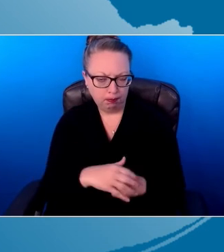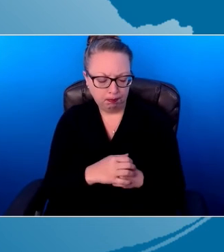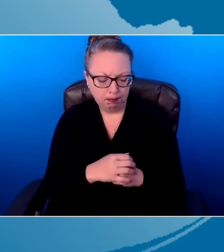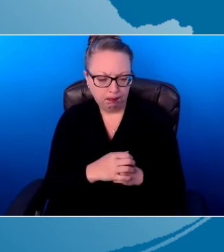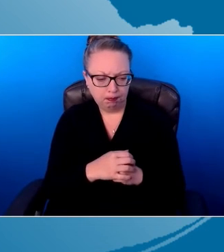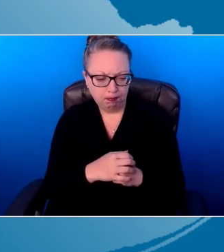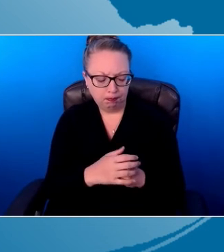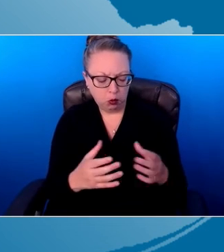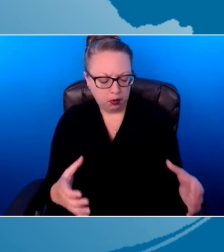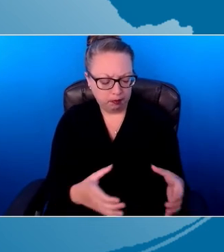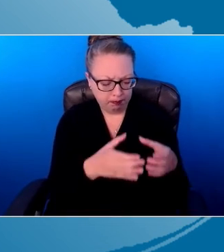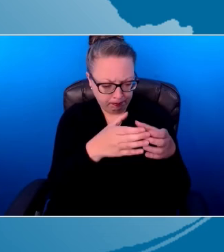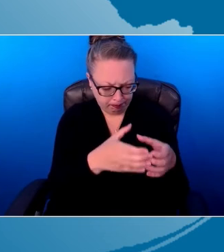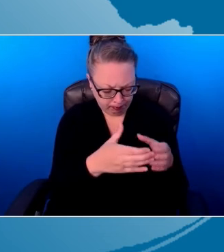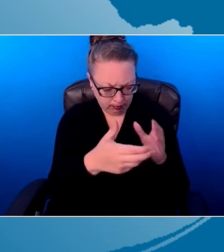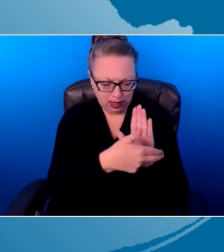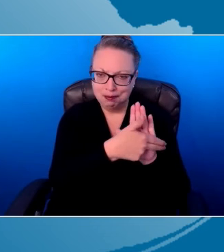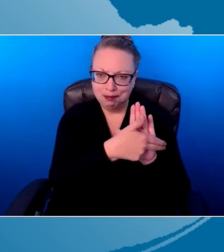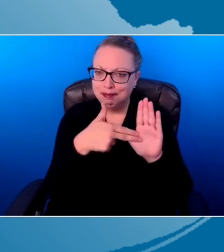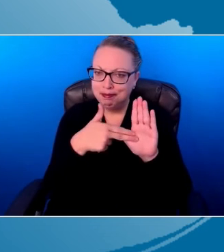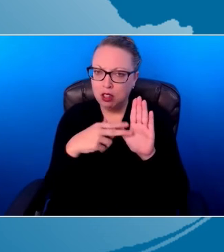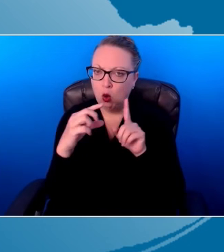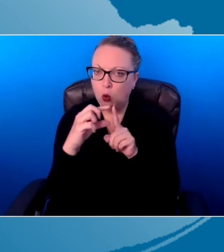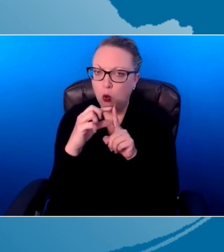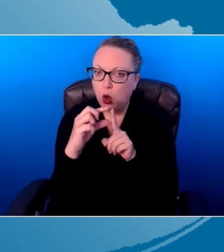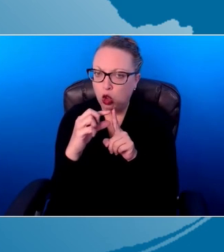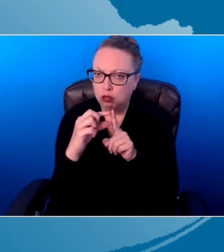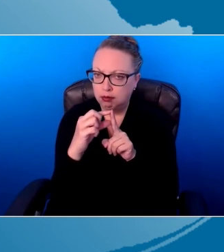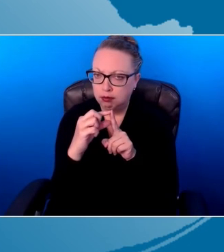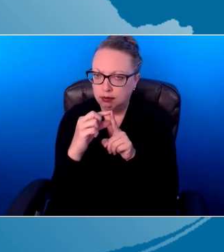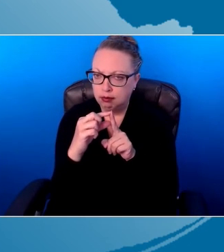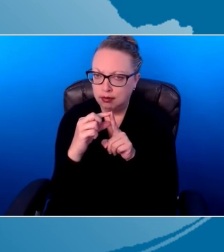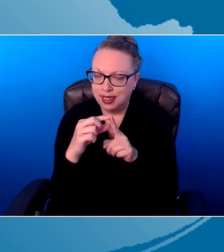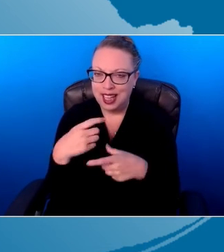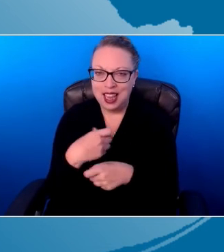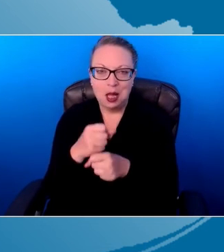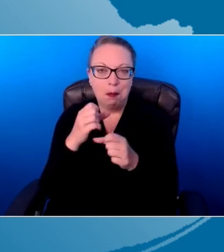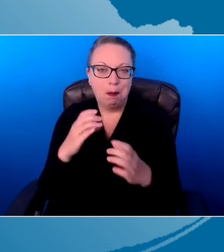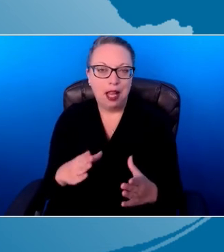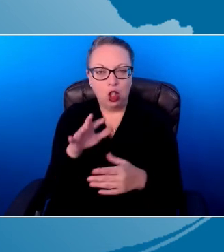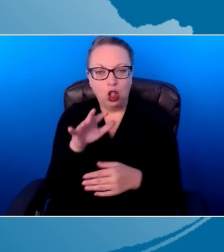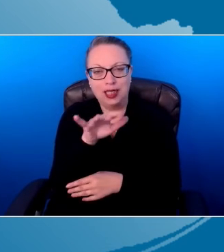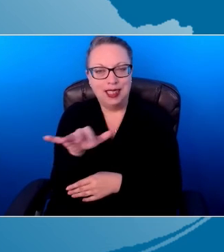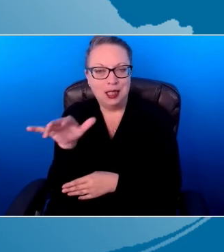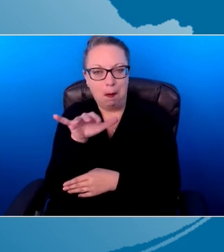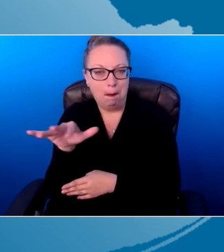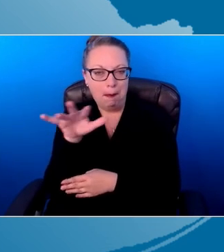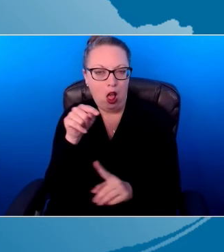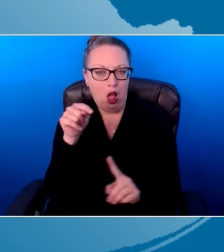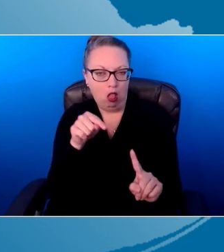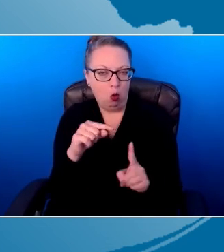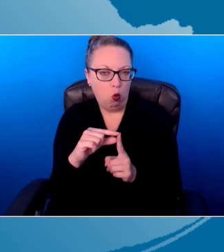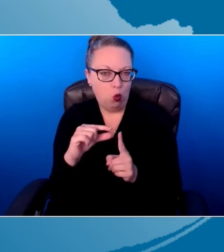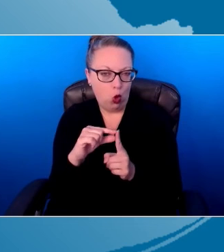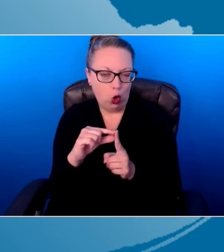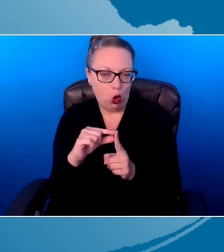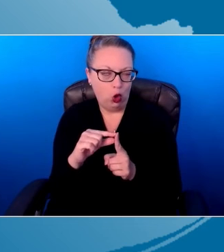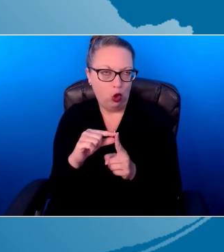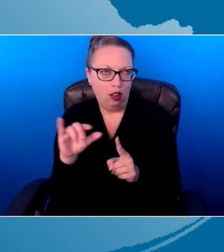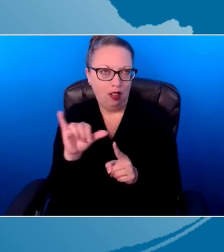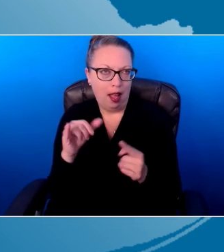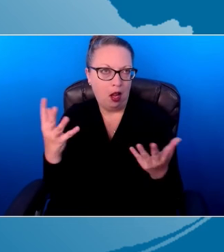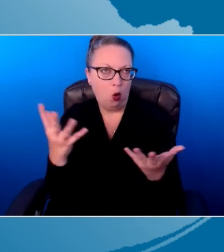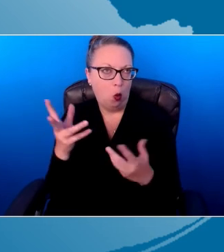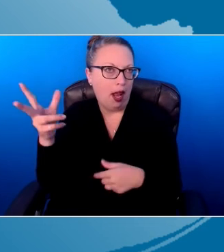And the potter had somewhat spelled this word phonetically. Well, being a speech language pathologist, you know, and loving,